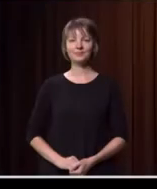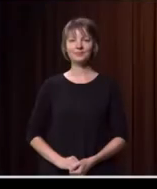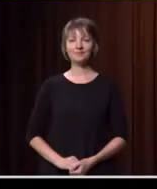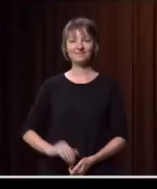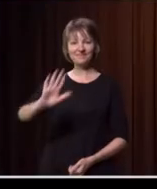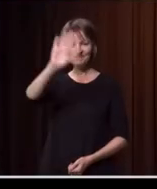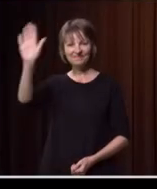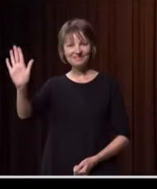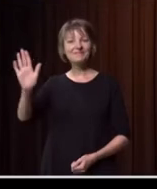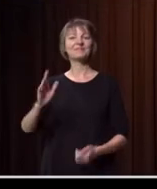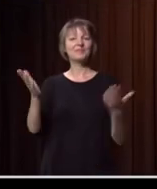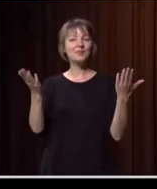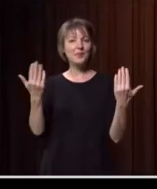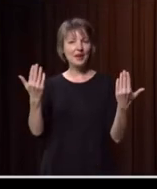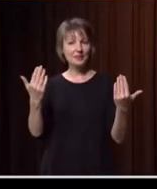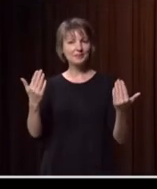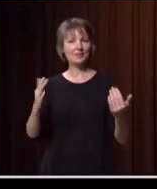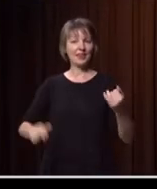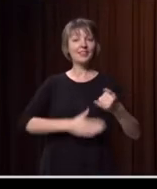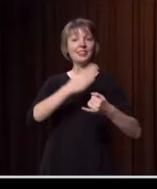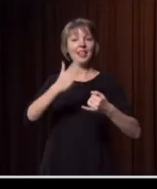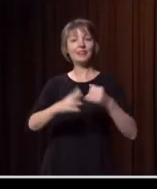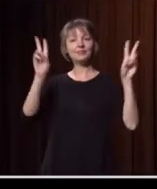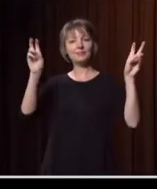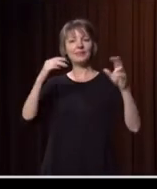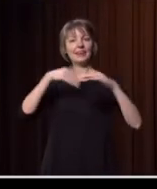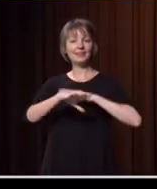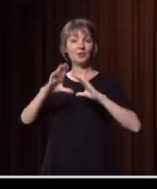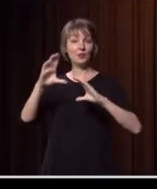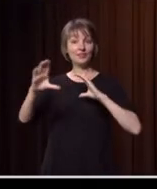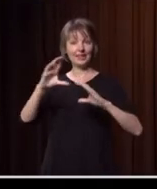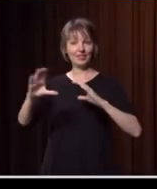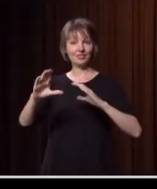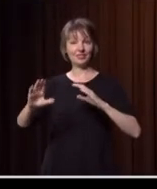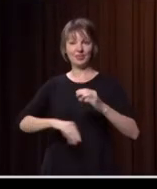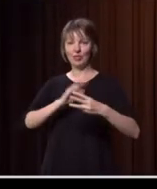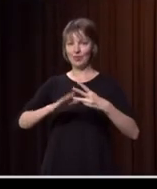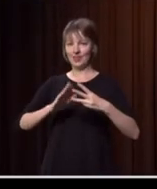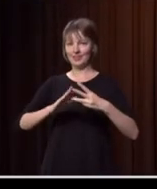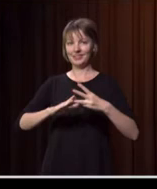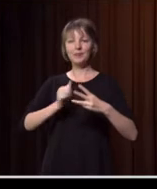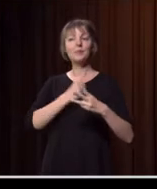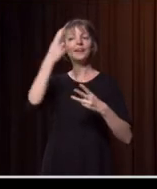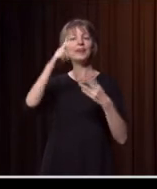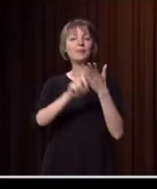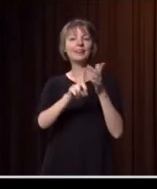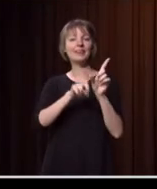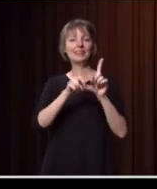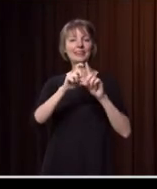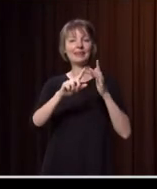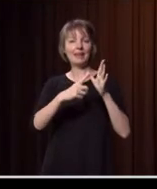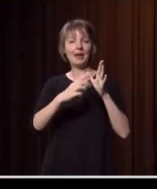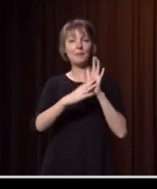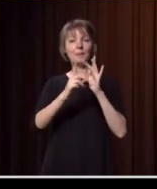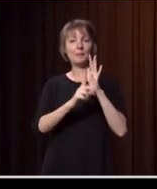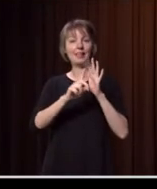Hello and welcome to our final In Conversation Episode 3. I'm Lydia Miller, Executive Director of Aboriginal and